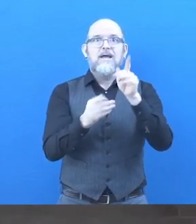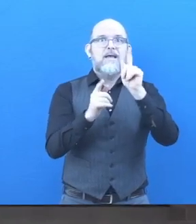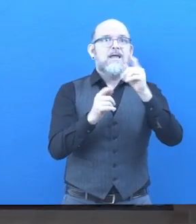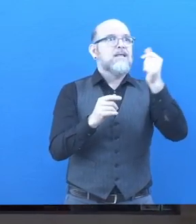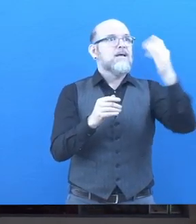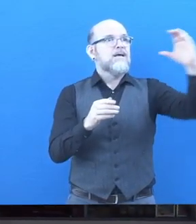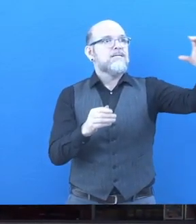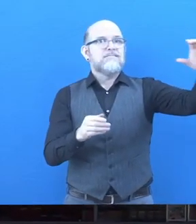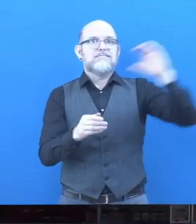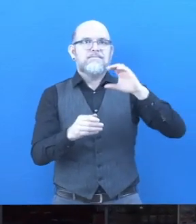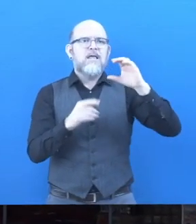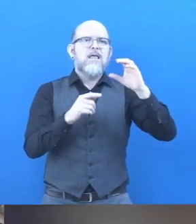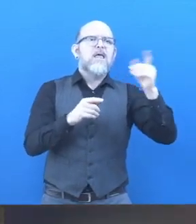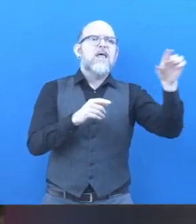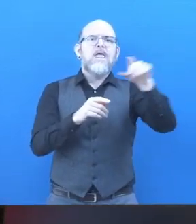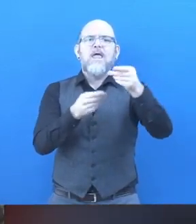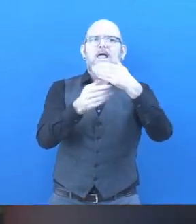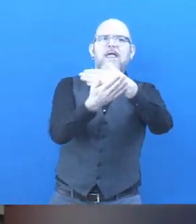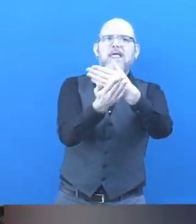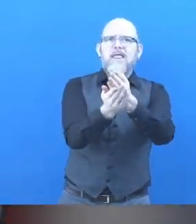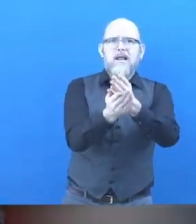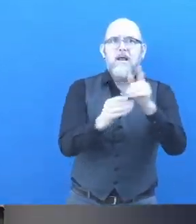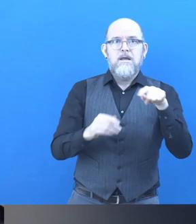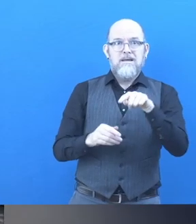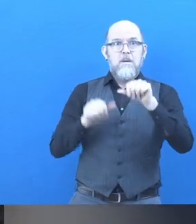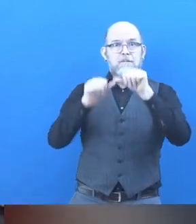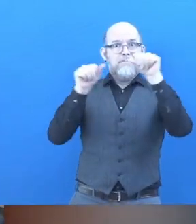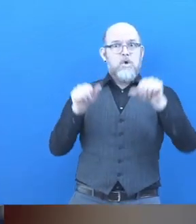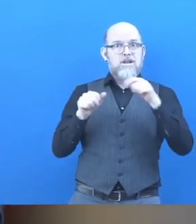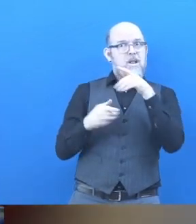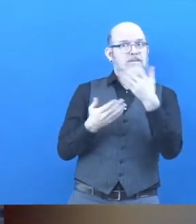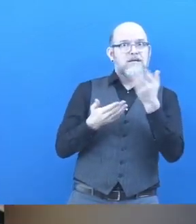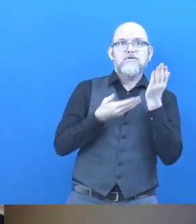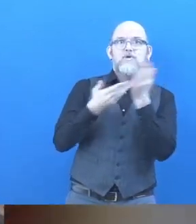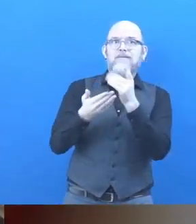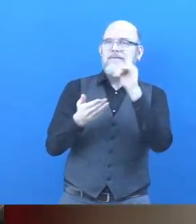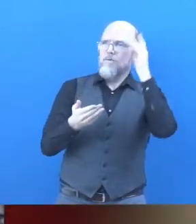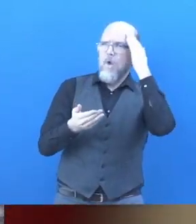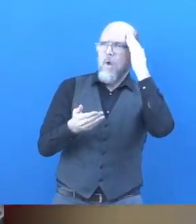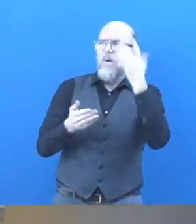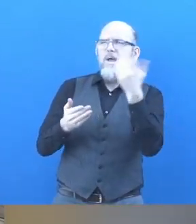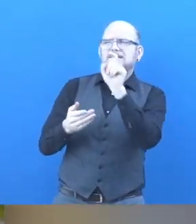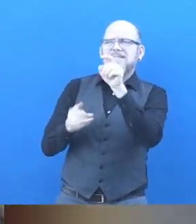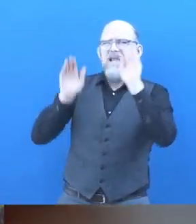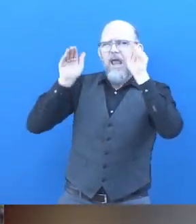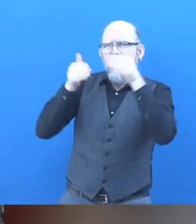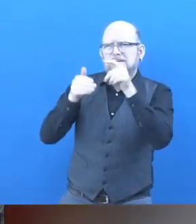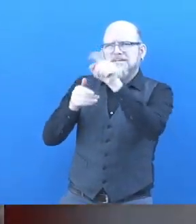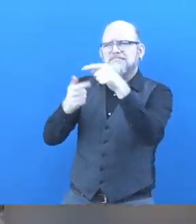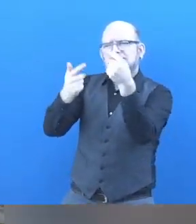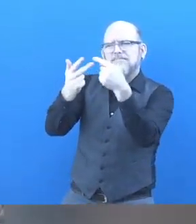who knows the individual best to develop an appropriate service plan. Unlike many U.S. programs,